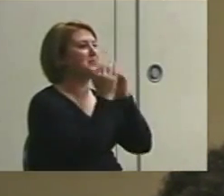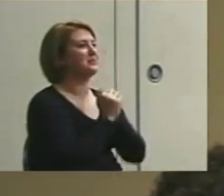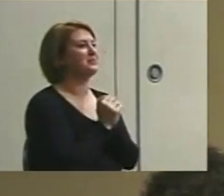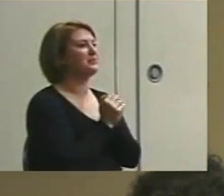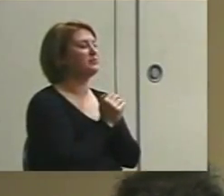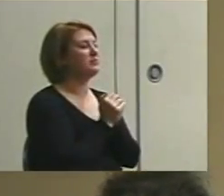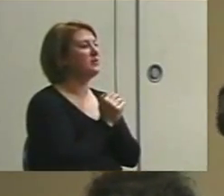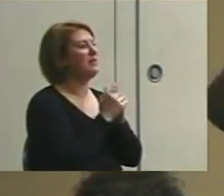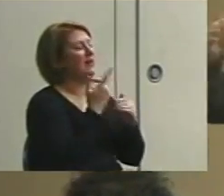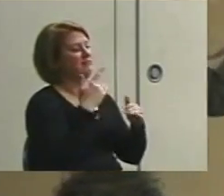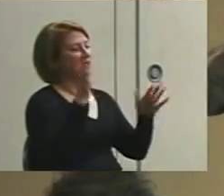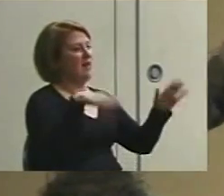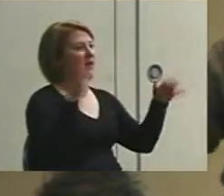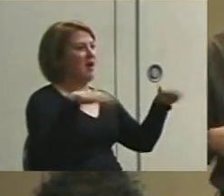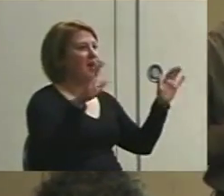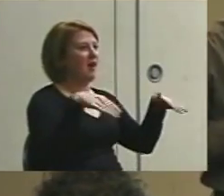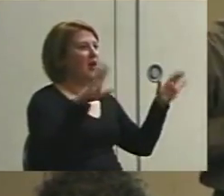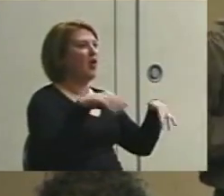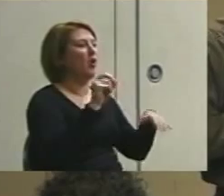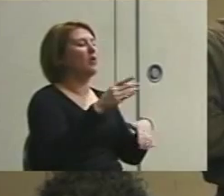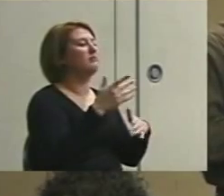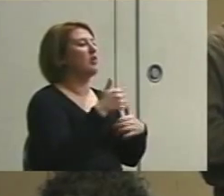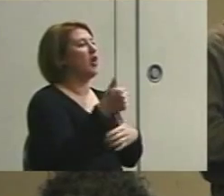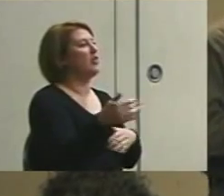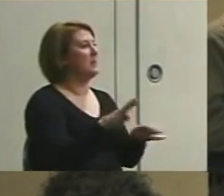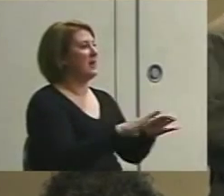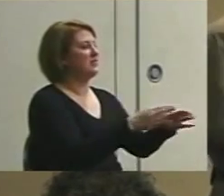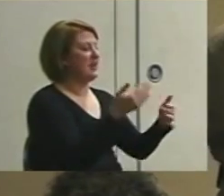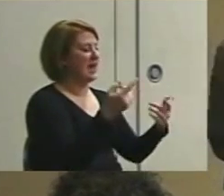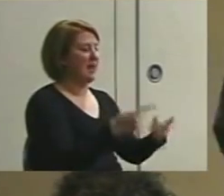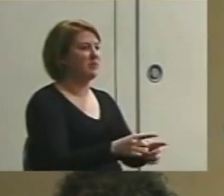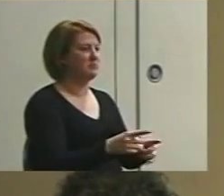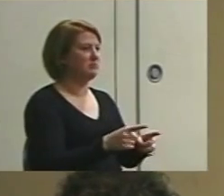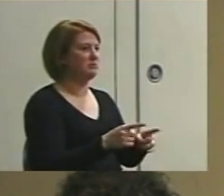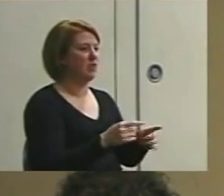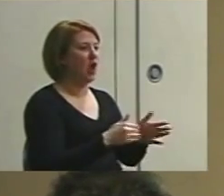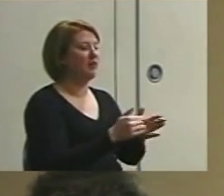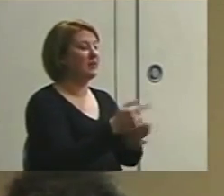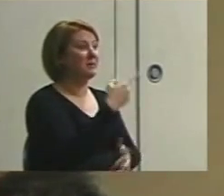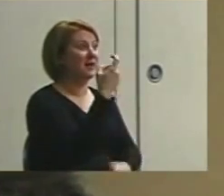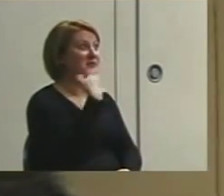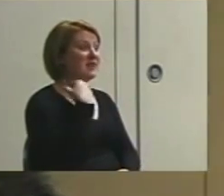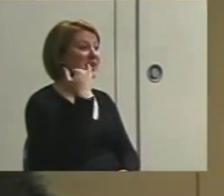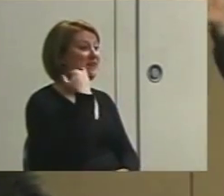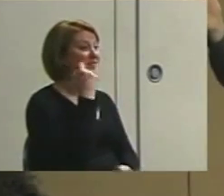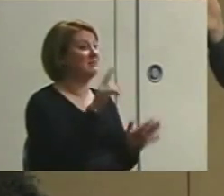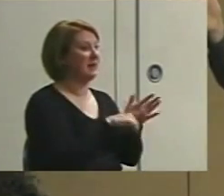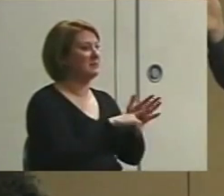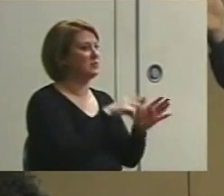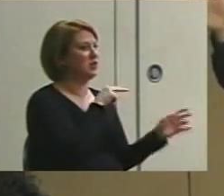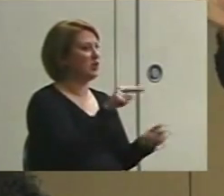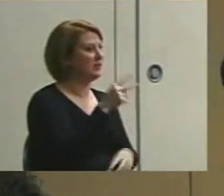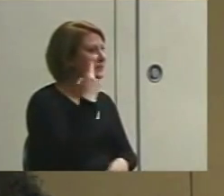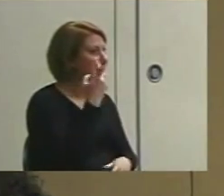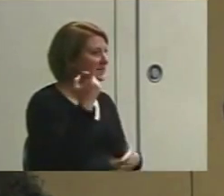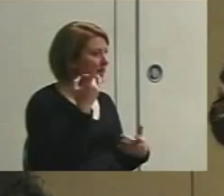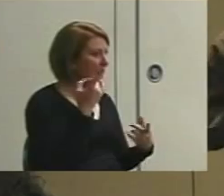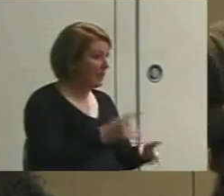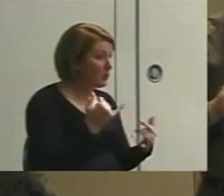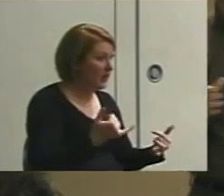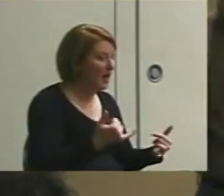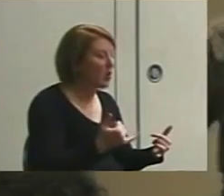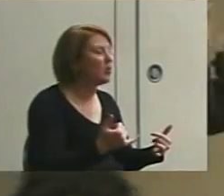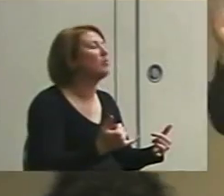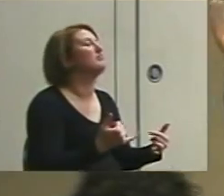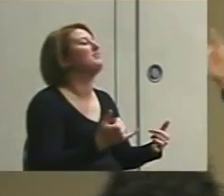behaviors that happen frequently for periods of time because what we have to do is when that beeps we look and see is it happening right now. It